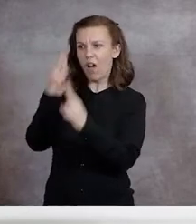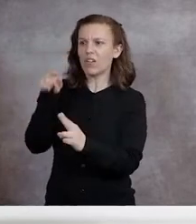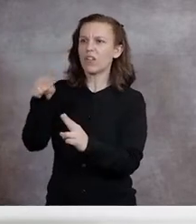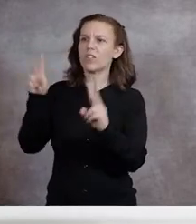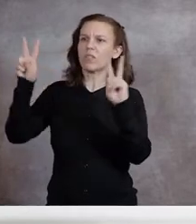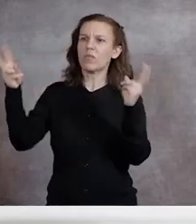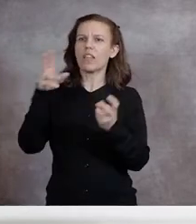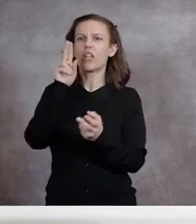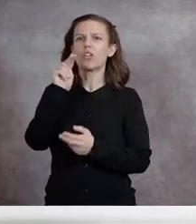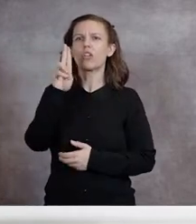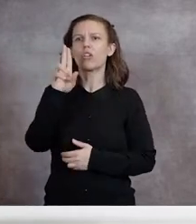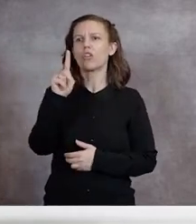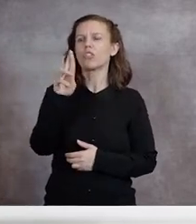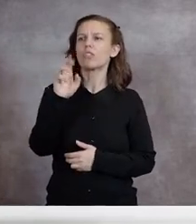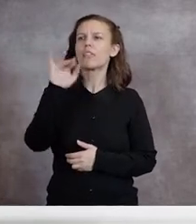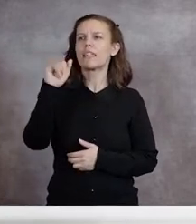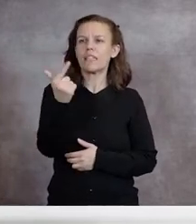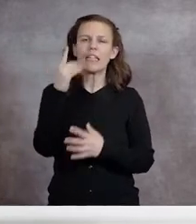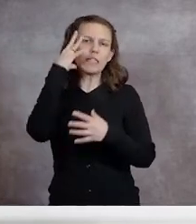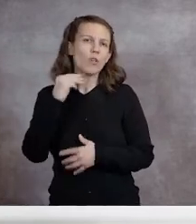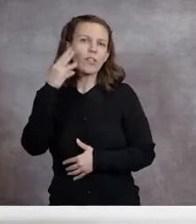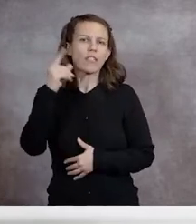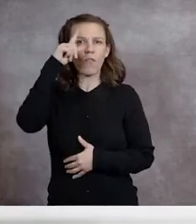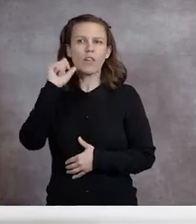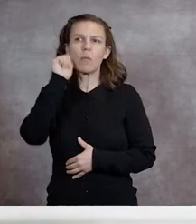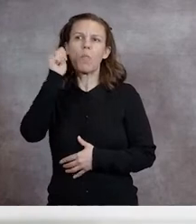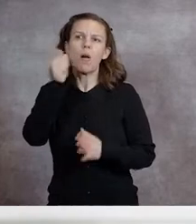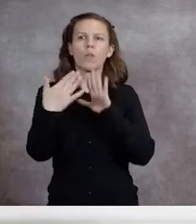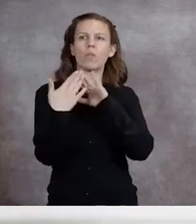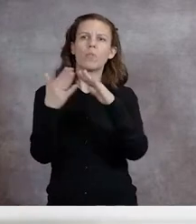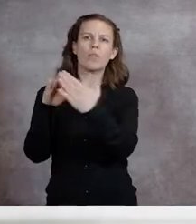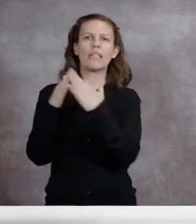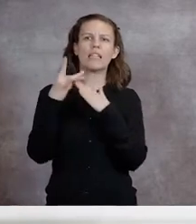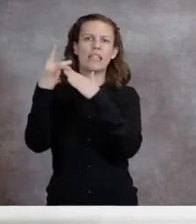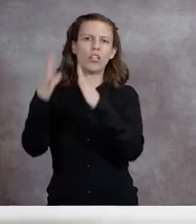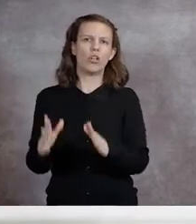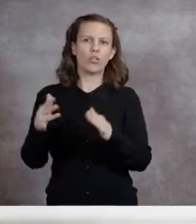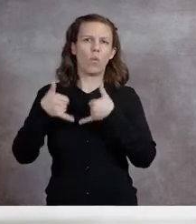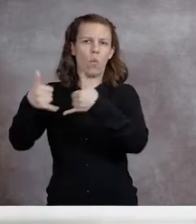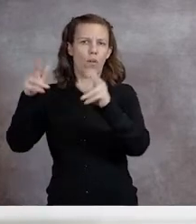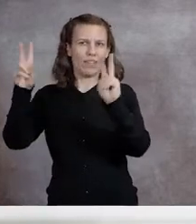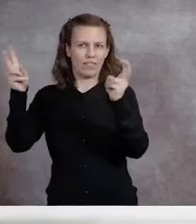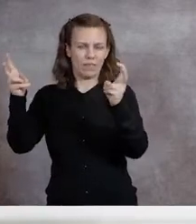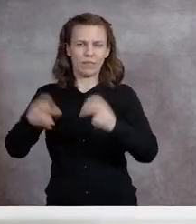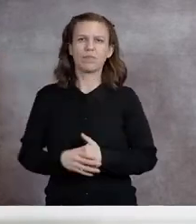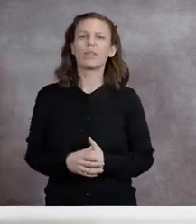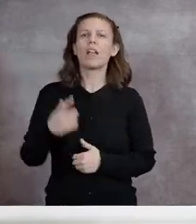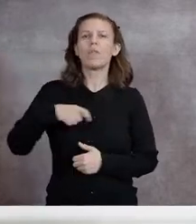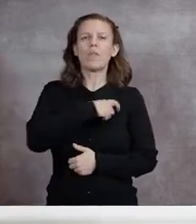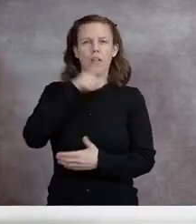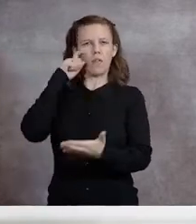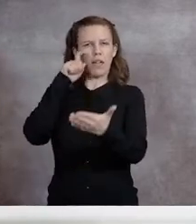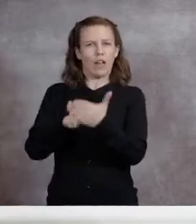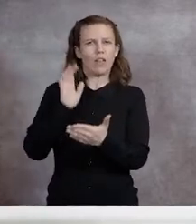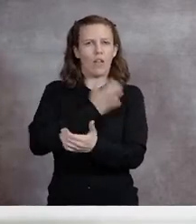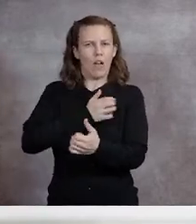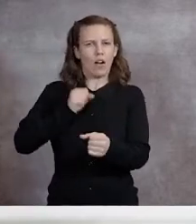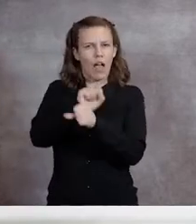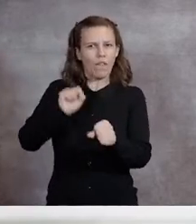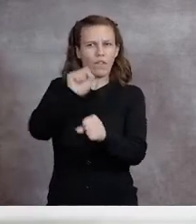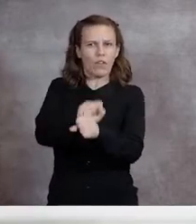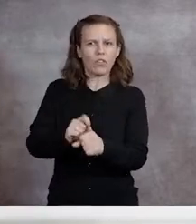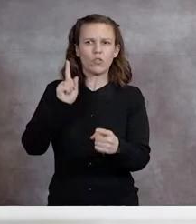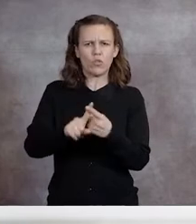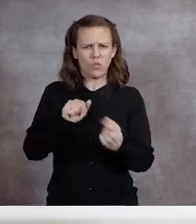Nurturing Experiences for Tomorrow's Community Leaders Award, in recognition of our efforts to address COVID